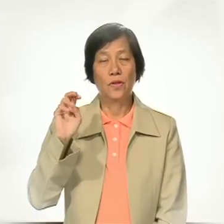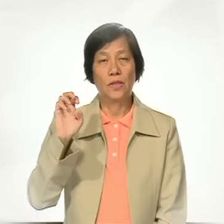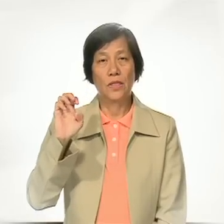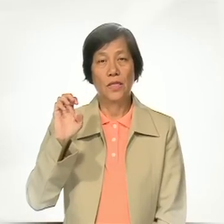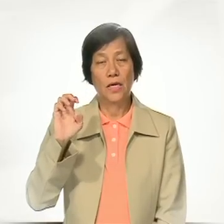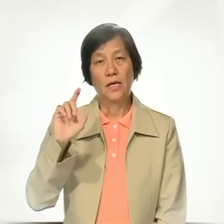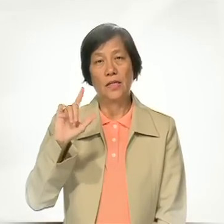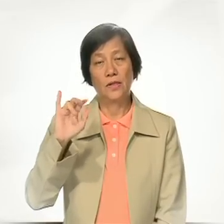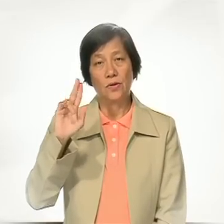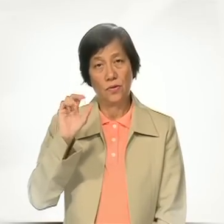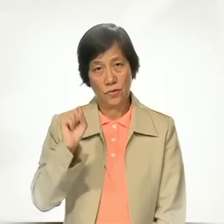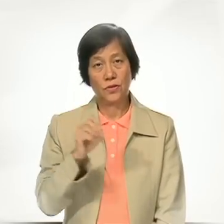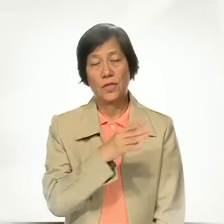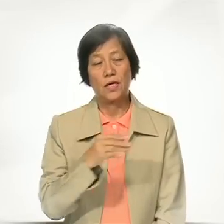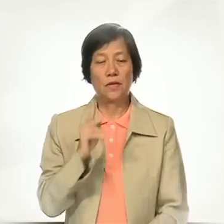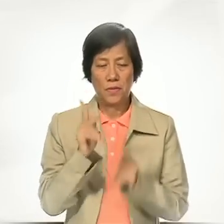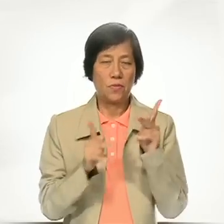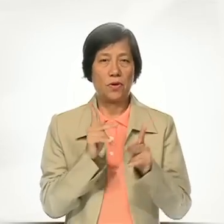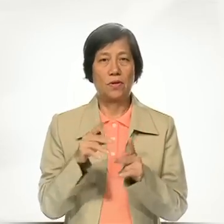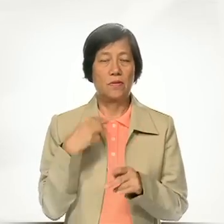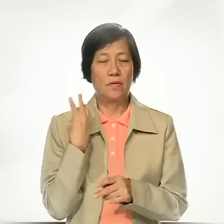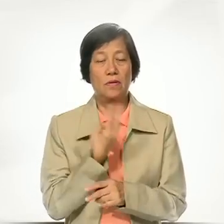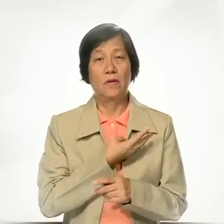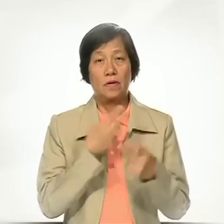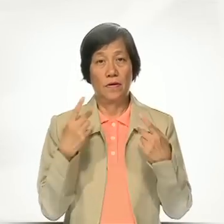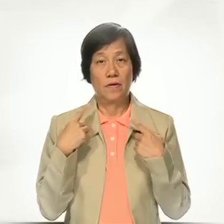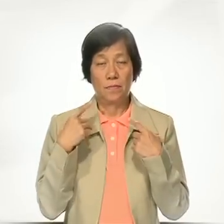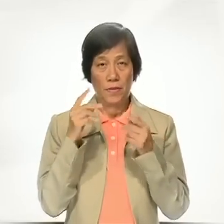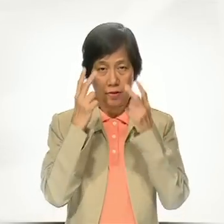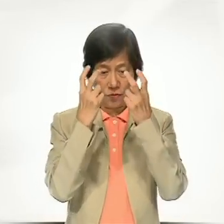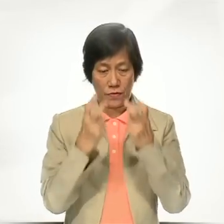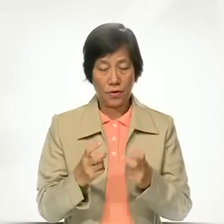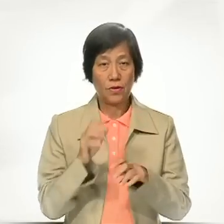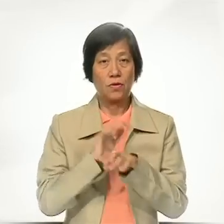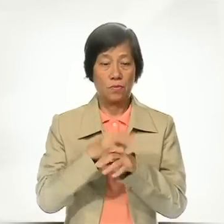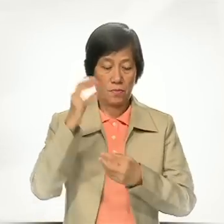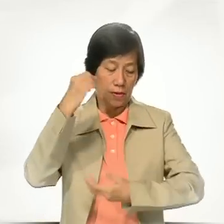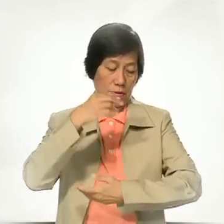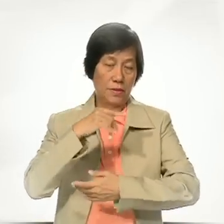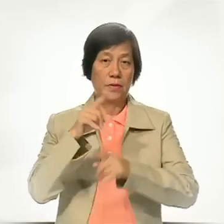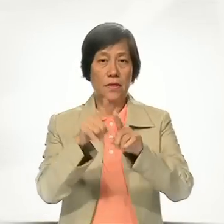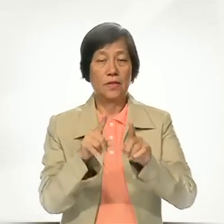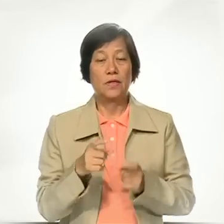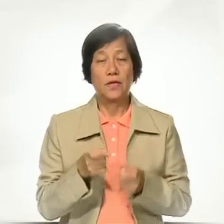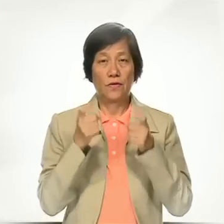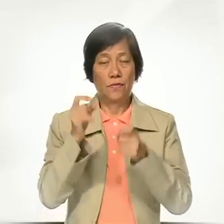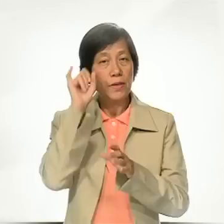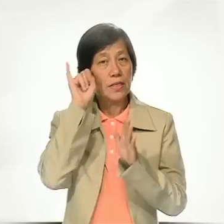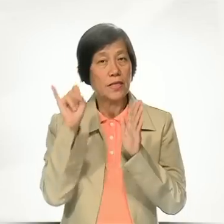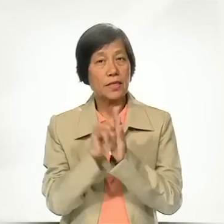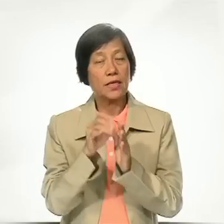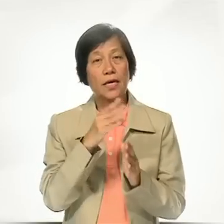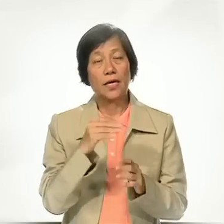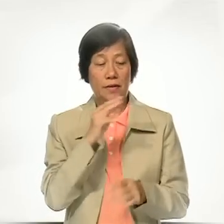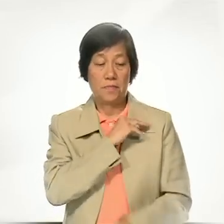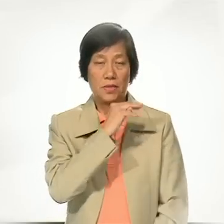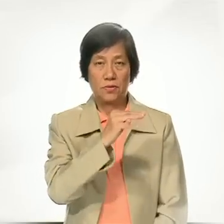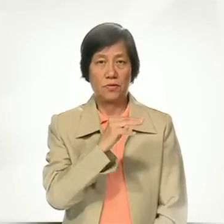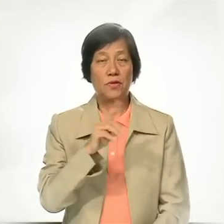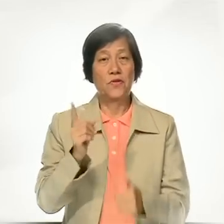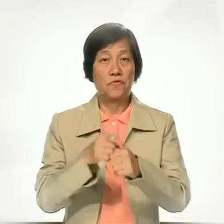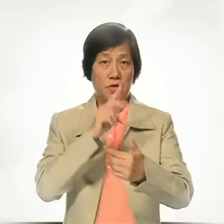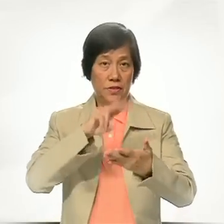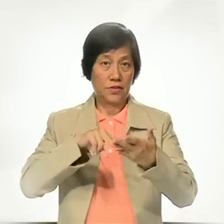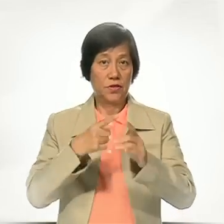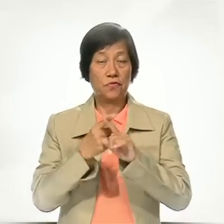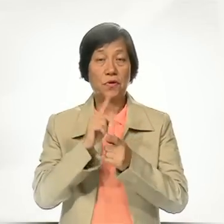have been reflecting on baptism as a gift of identity and mission. In the first reading from the